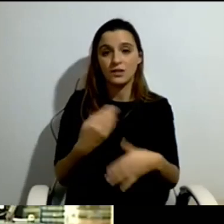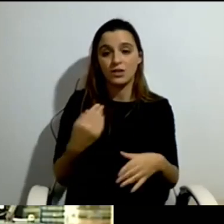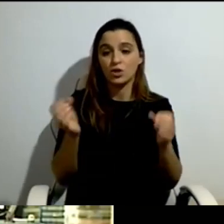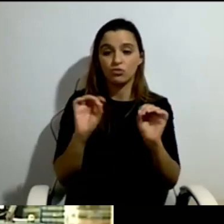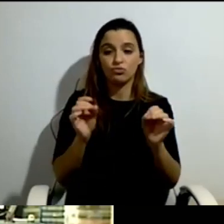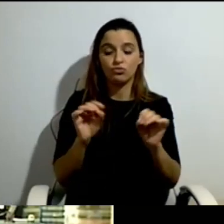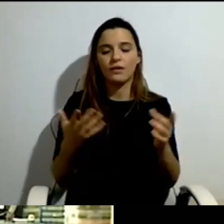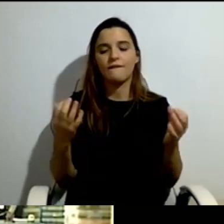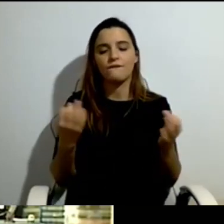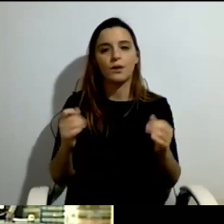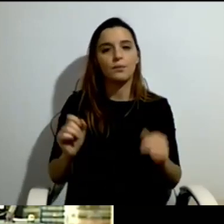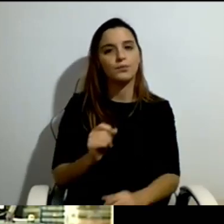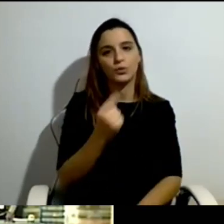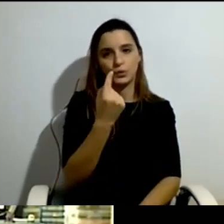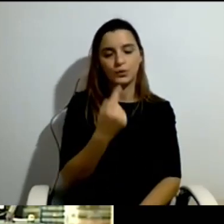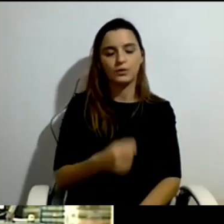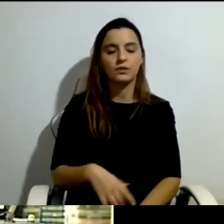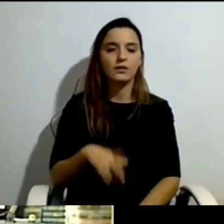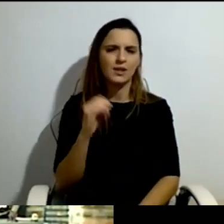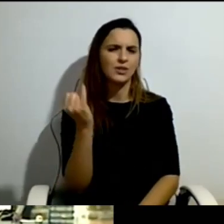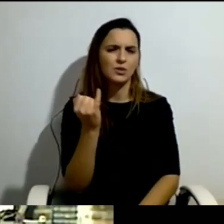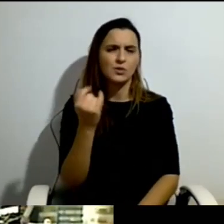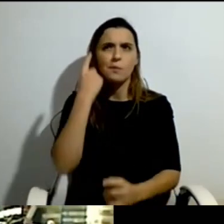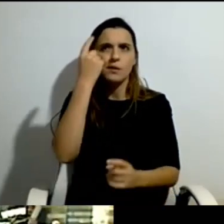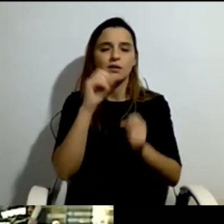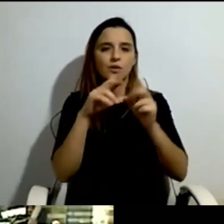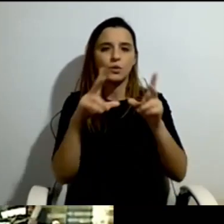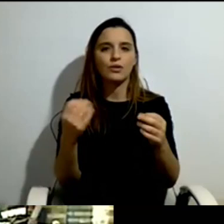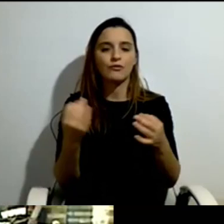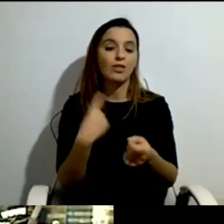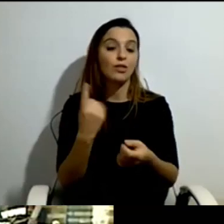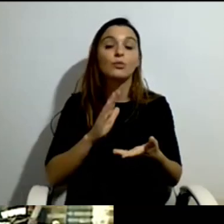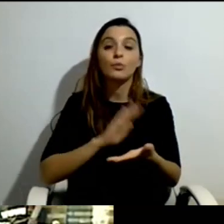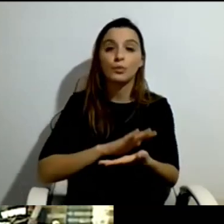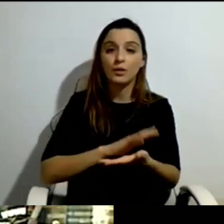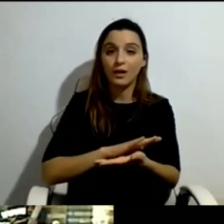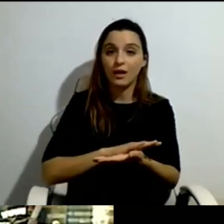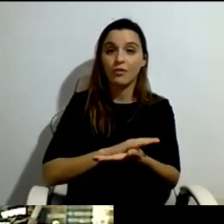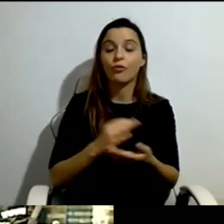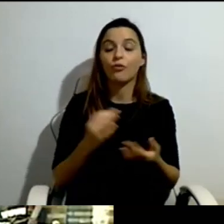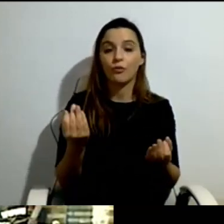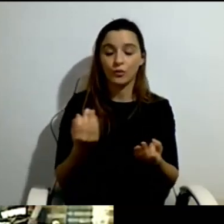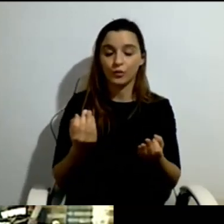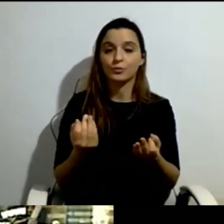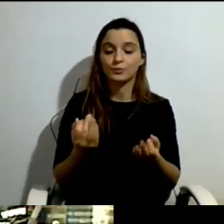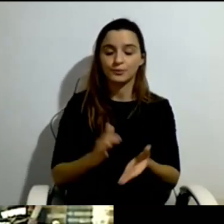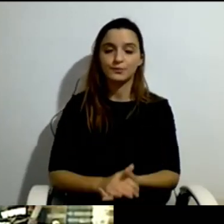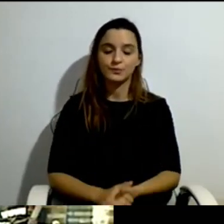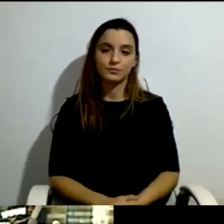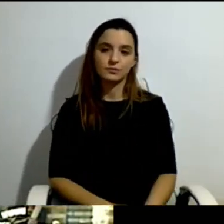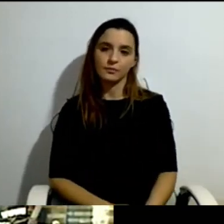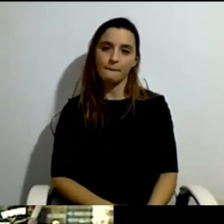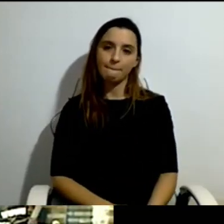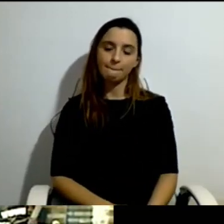So, we published a newsletter, and we were very, let's say, not nice. The newsletters were